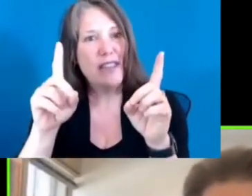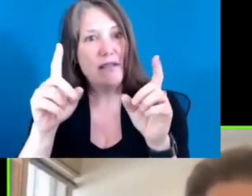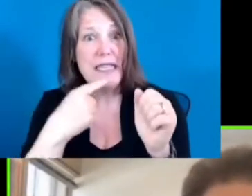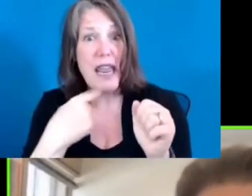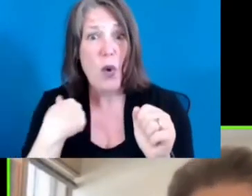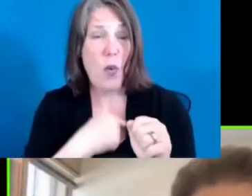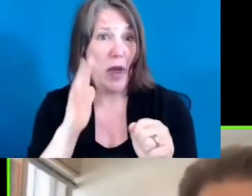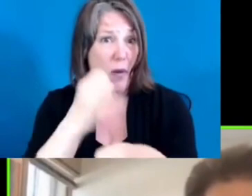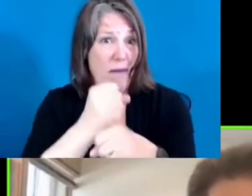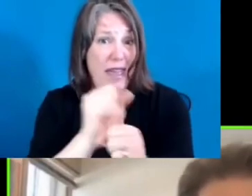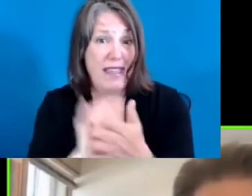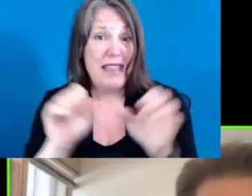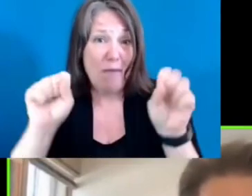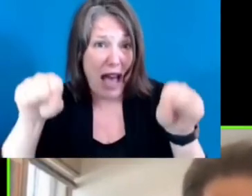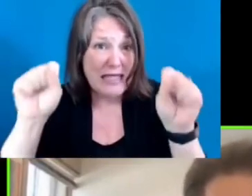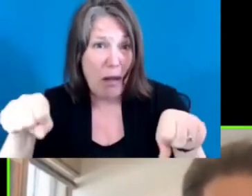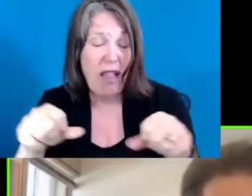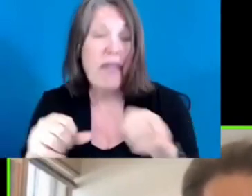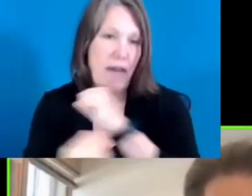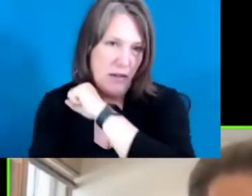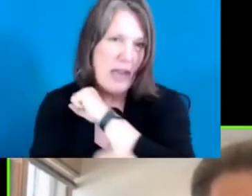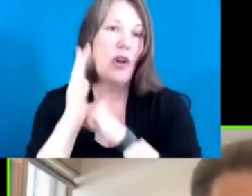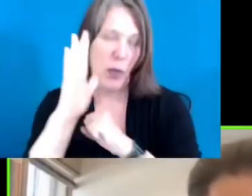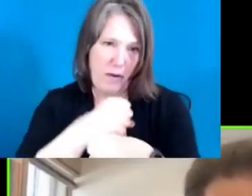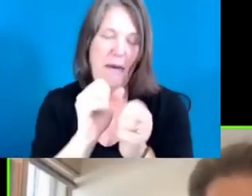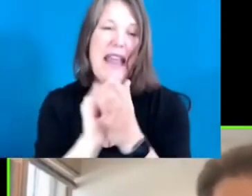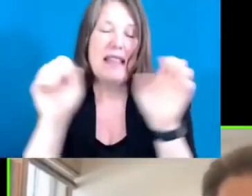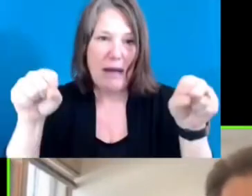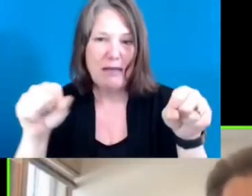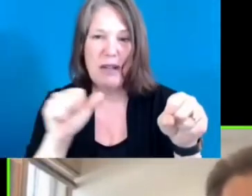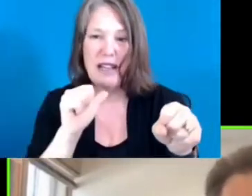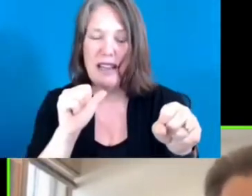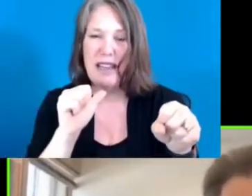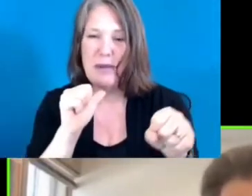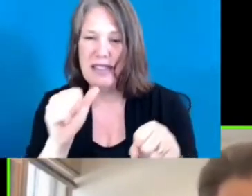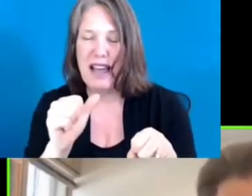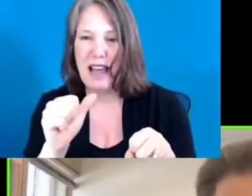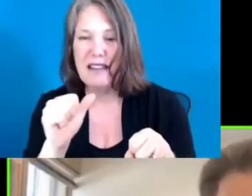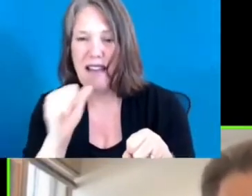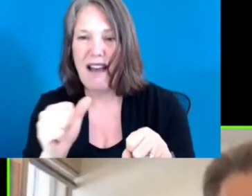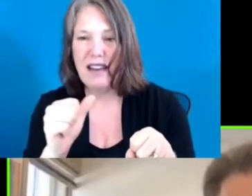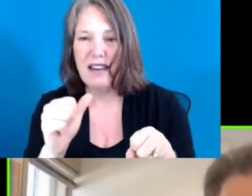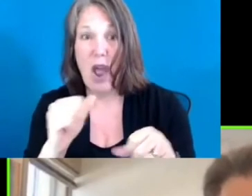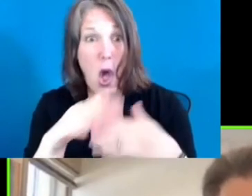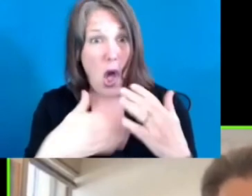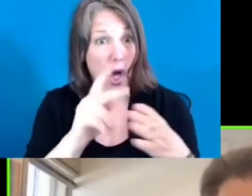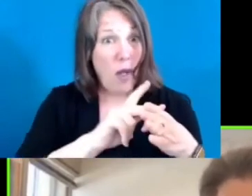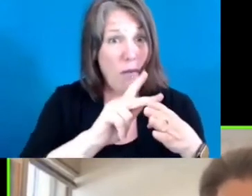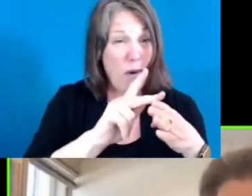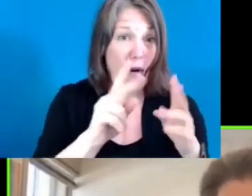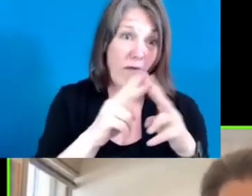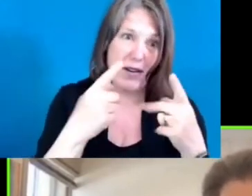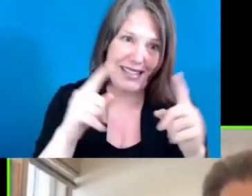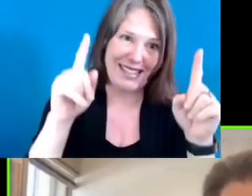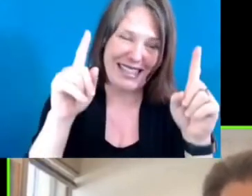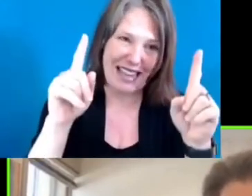not just all pro, very unusually successful football player, but a fantastic state Supreme Court